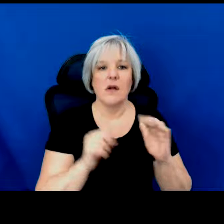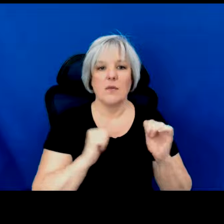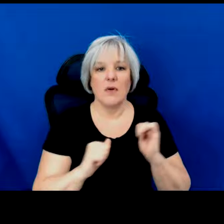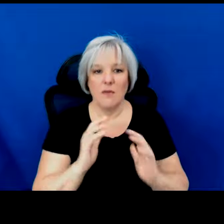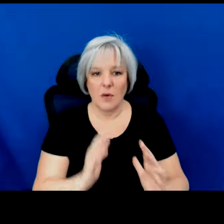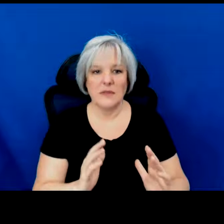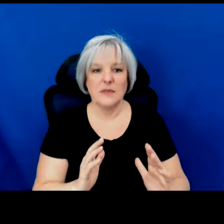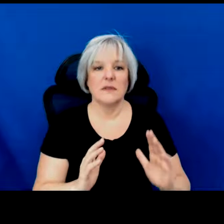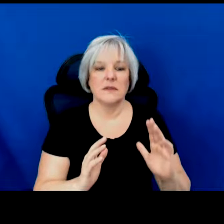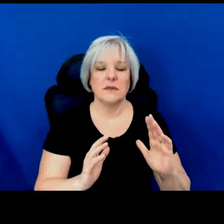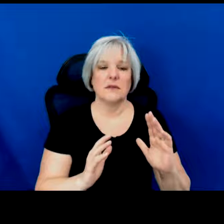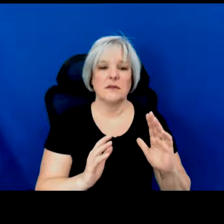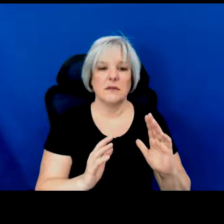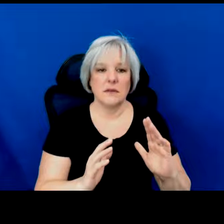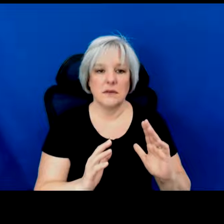that were done